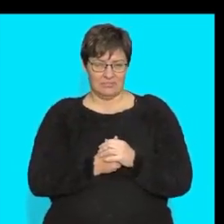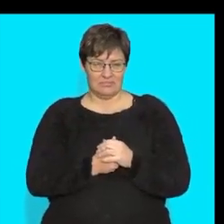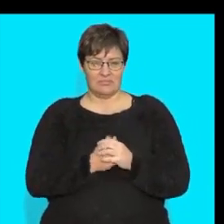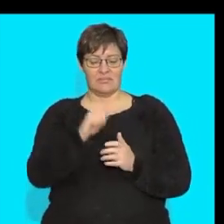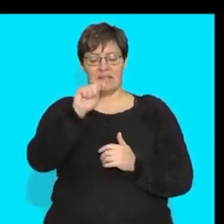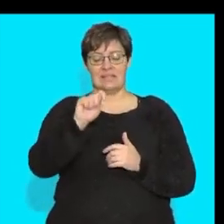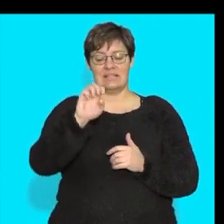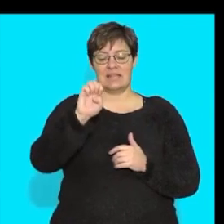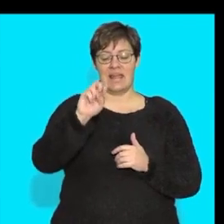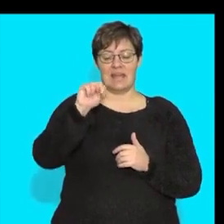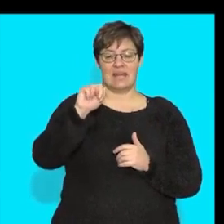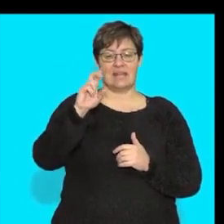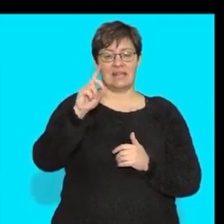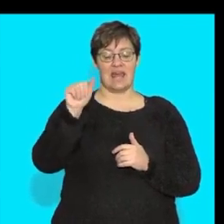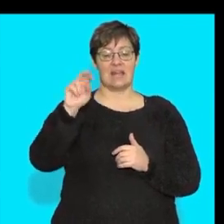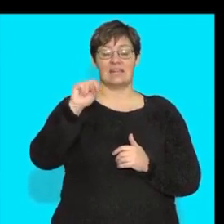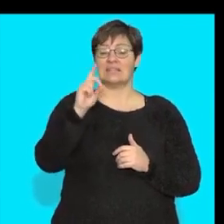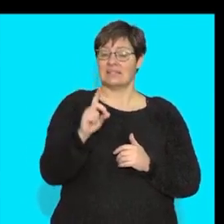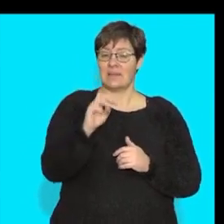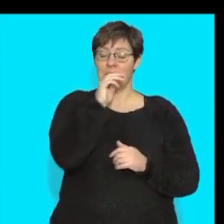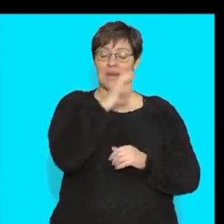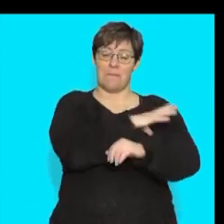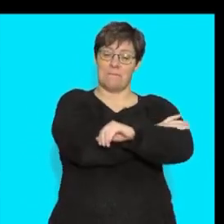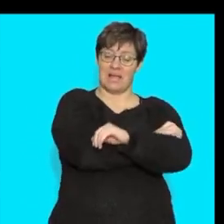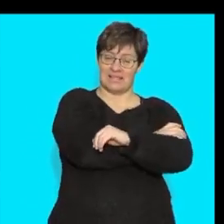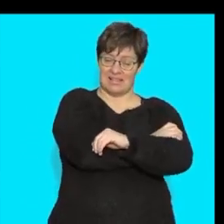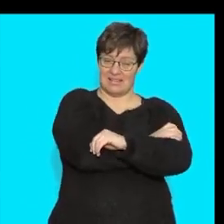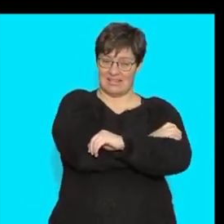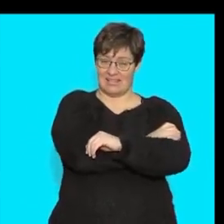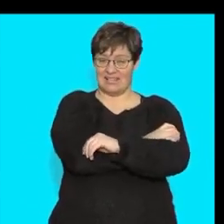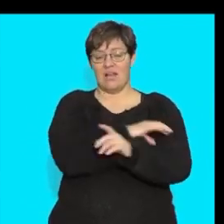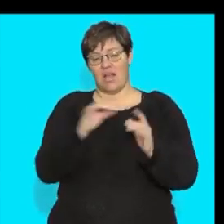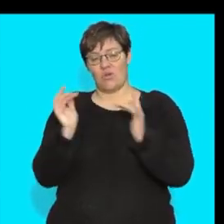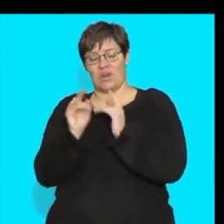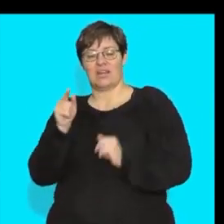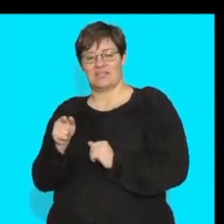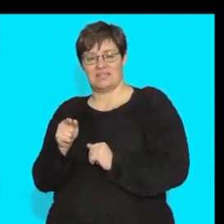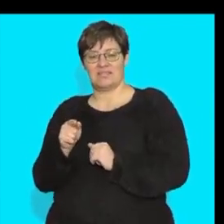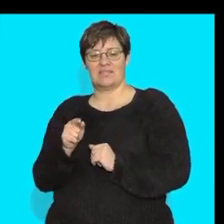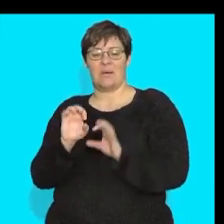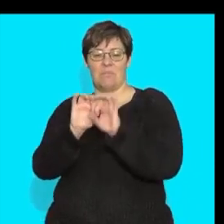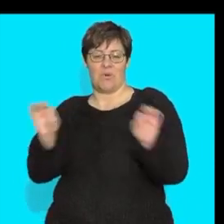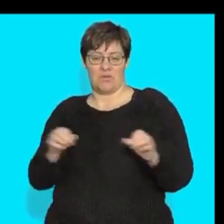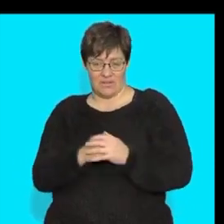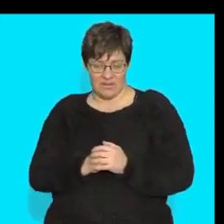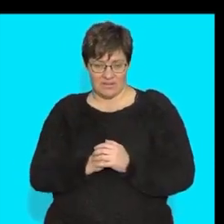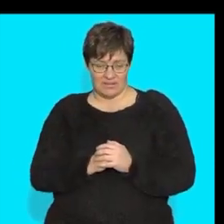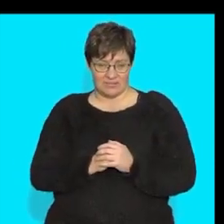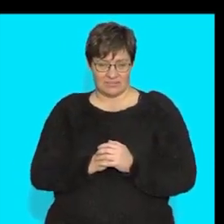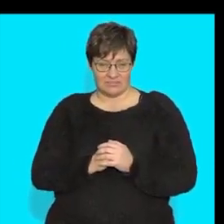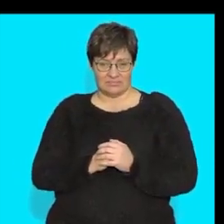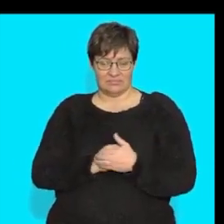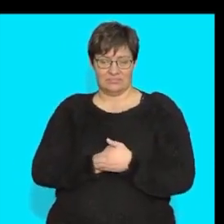do it connects muscle all right to bone connective tissue now if i put